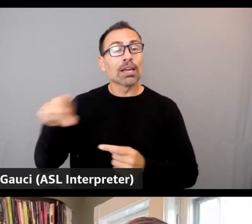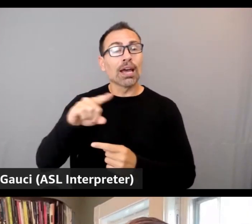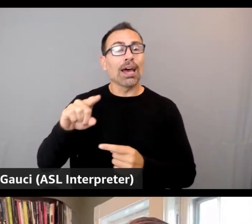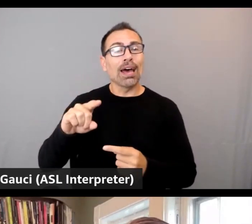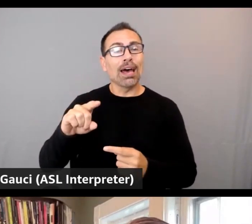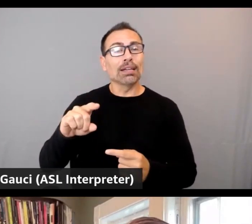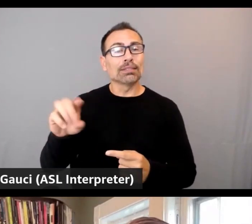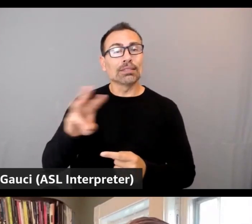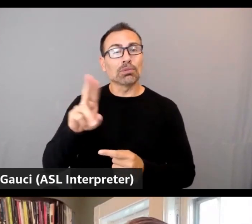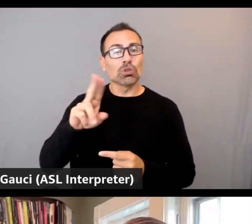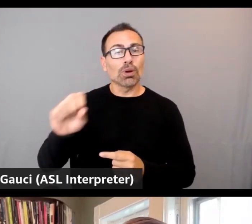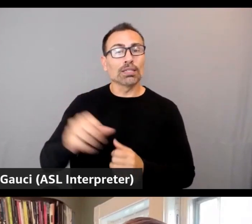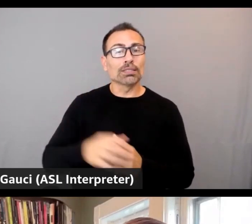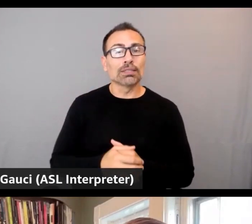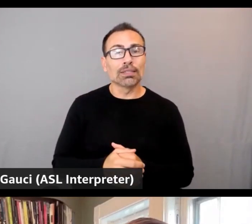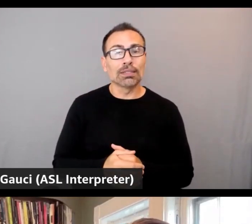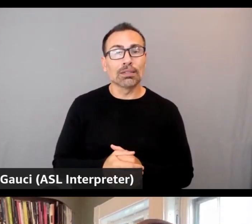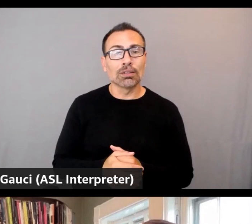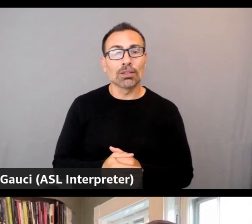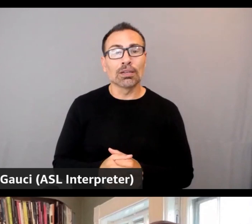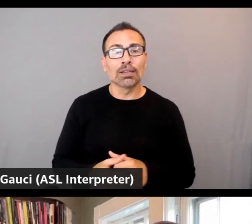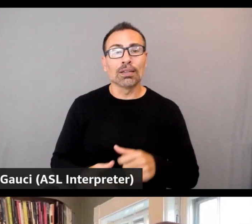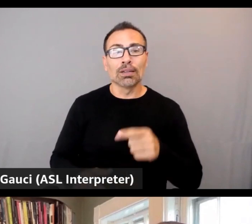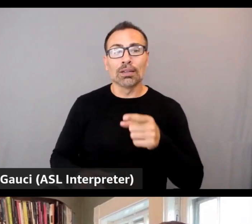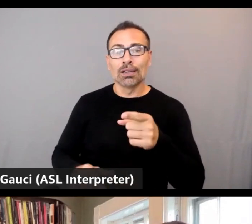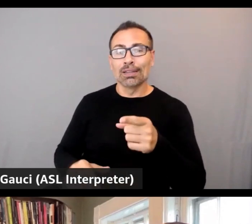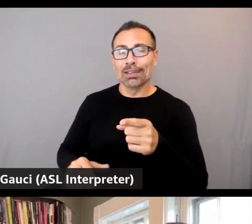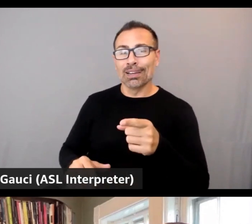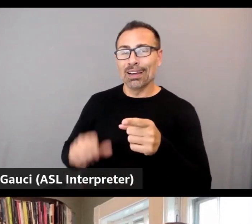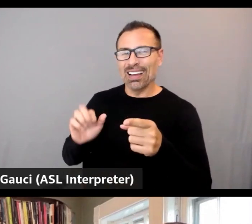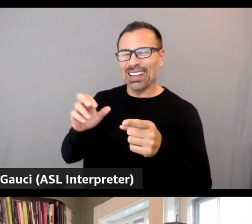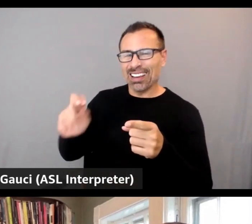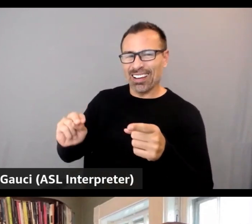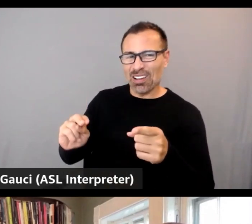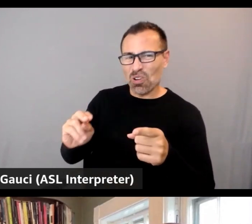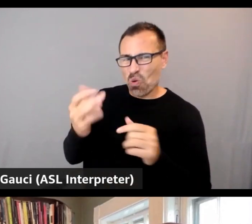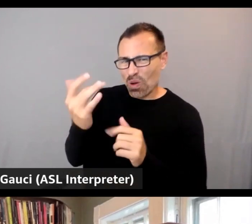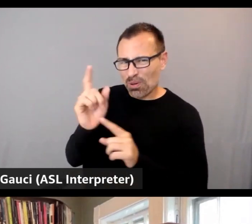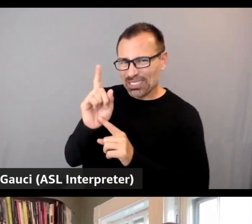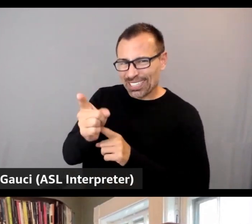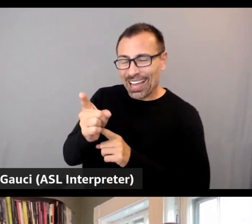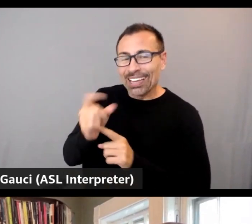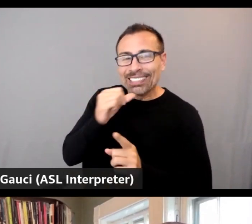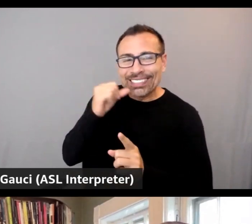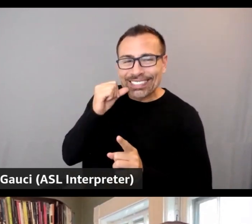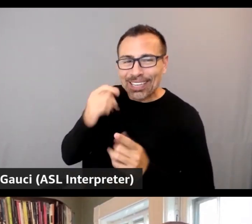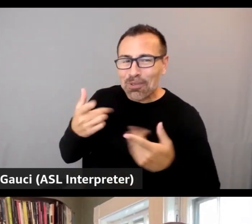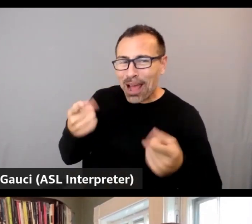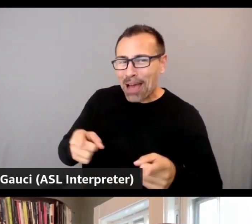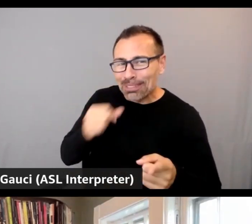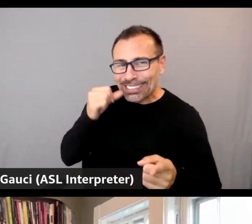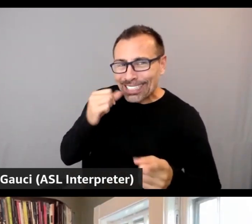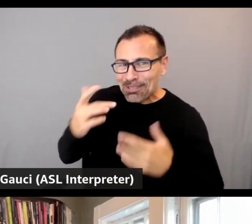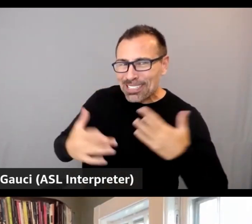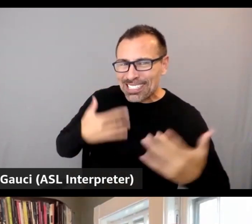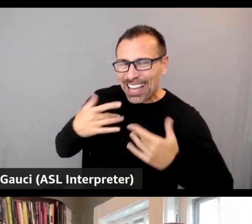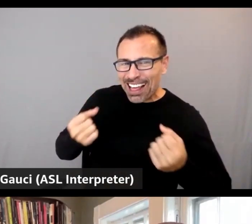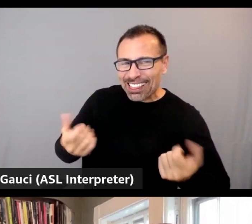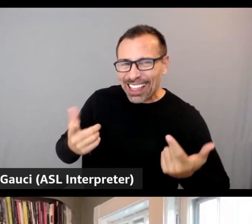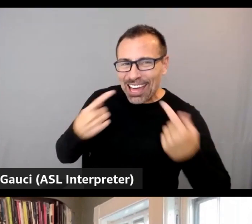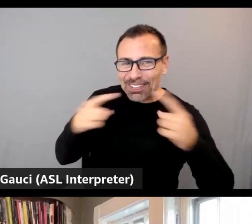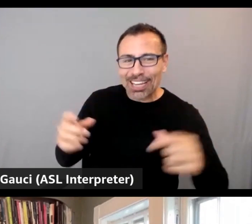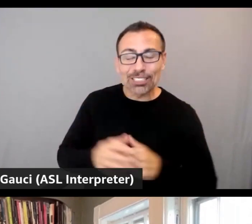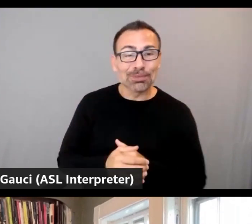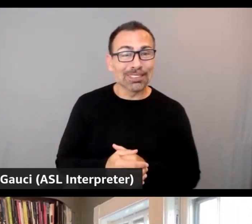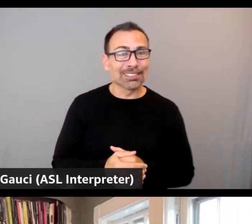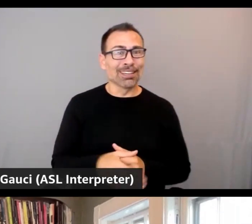Oh, okay. Wait, hold on. for a quick second, how was yesterday for you? It seems like it was pretty exciting, a lot of announcements. was a great day